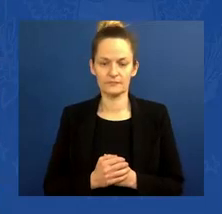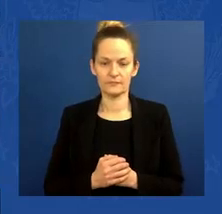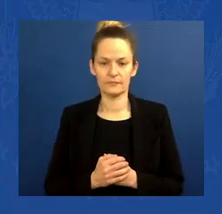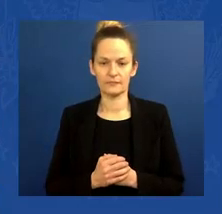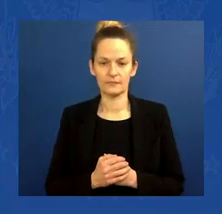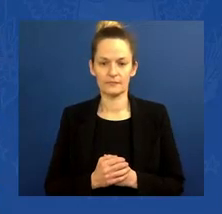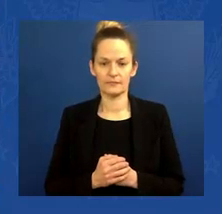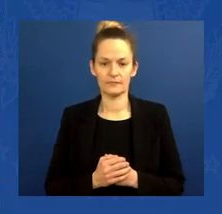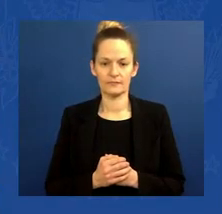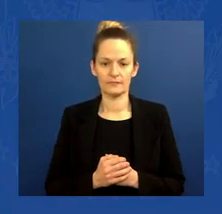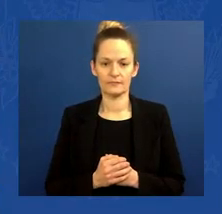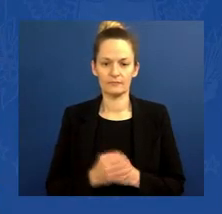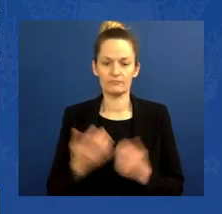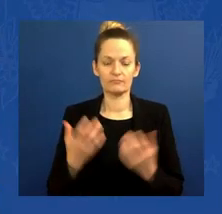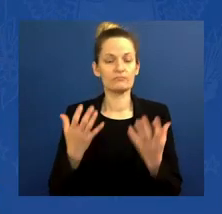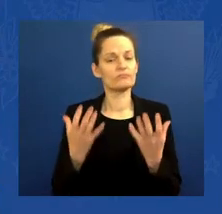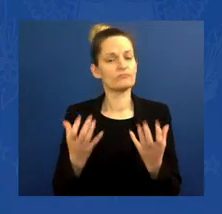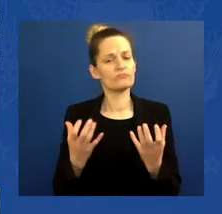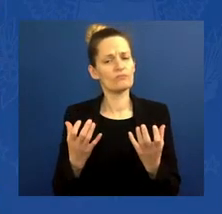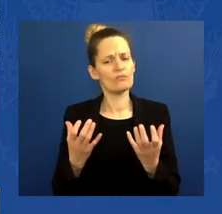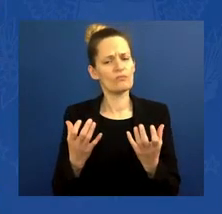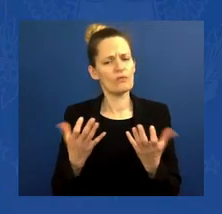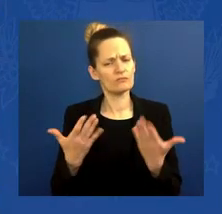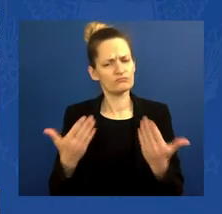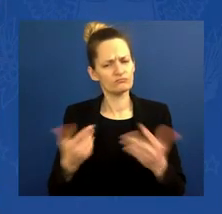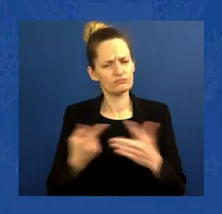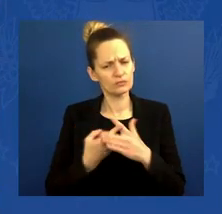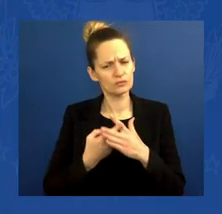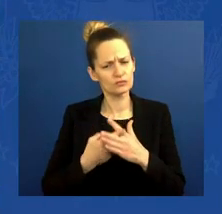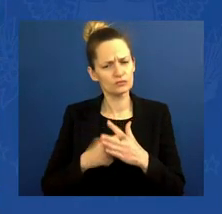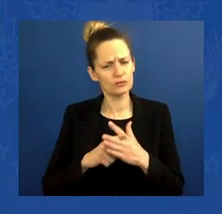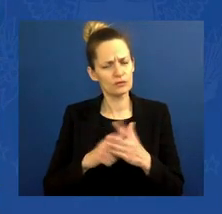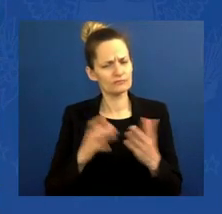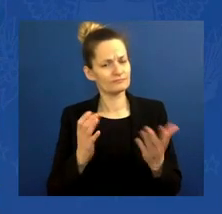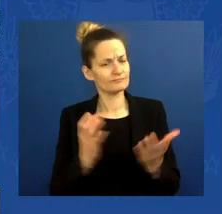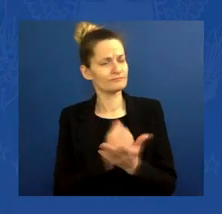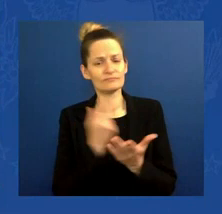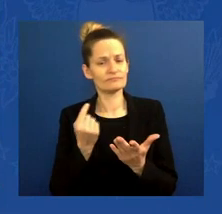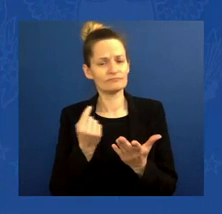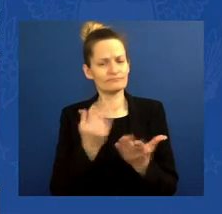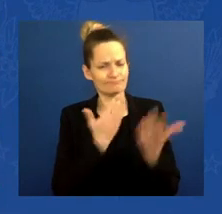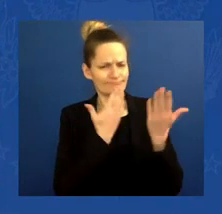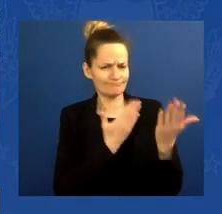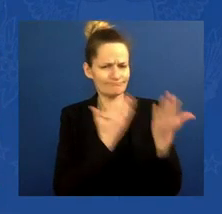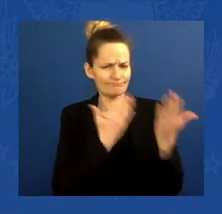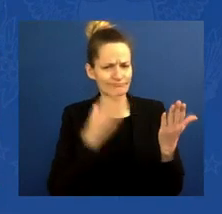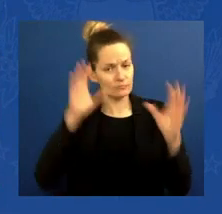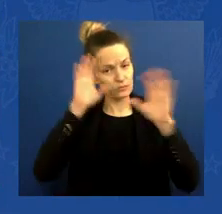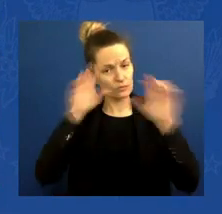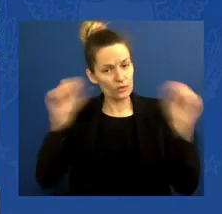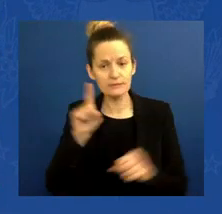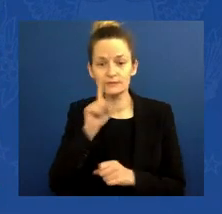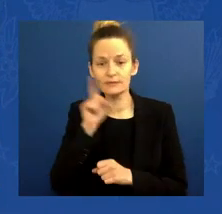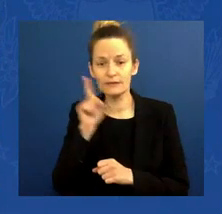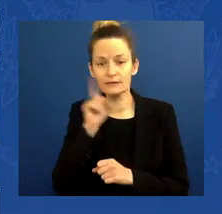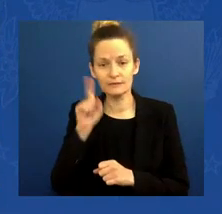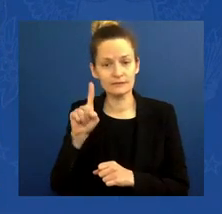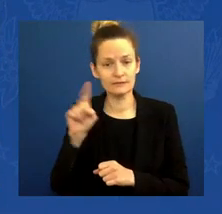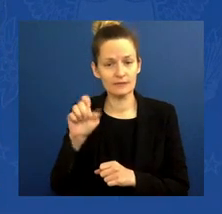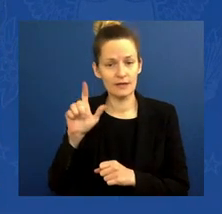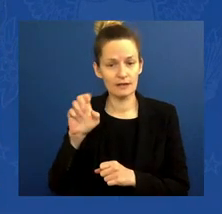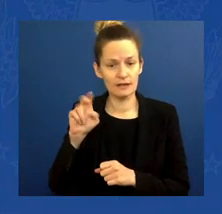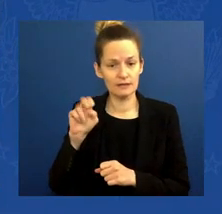Thank you, Zelenskyy for his passionate message this morning. I listened to it in private residence, and